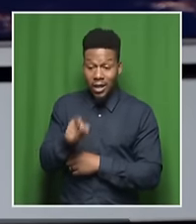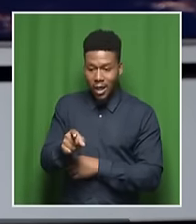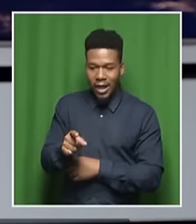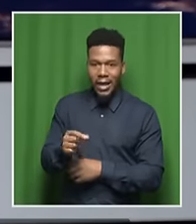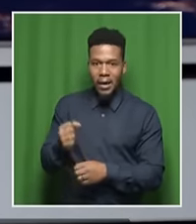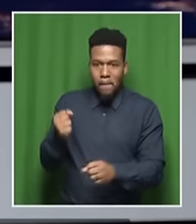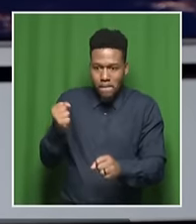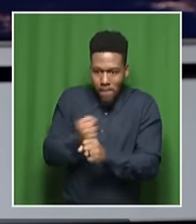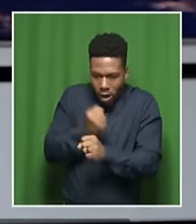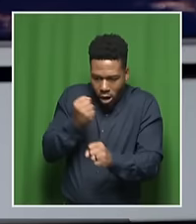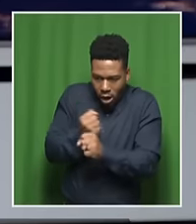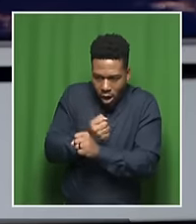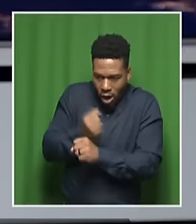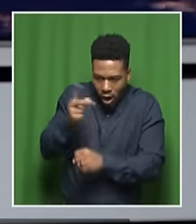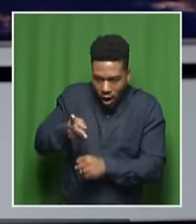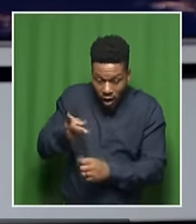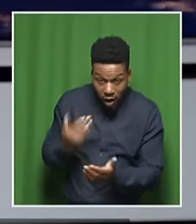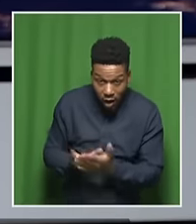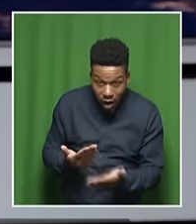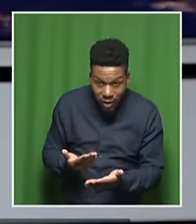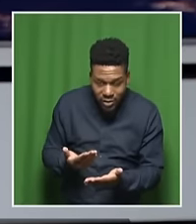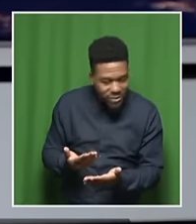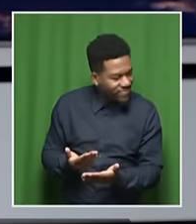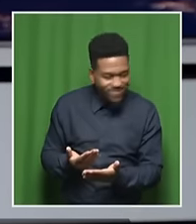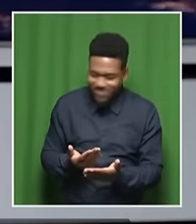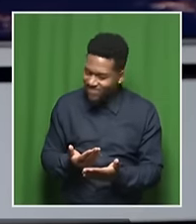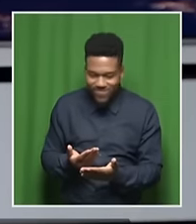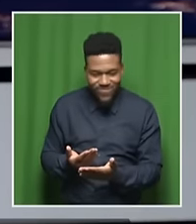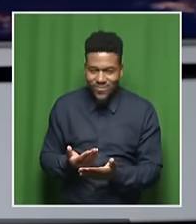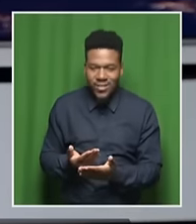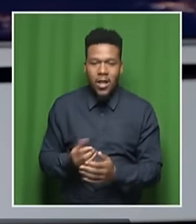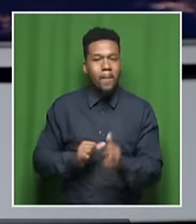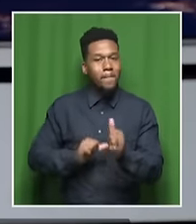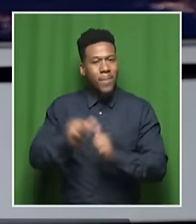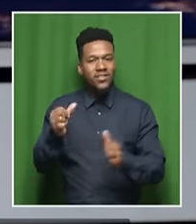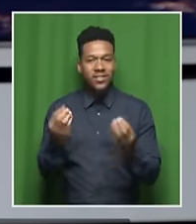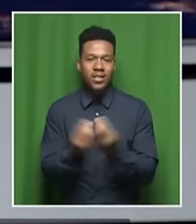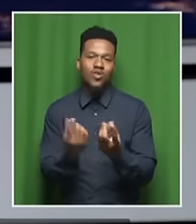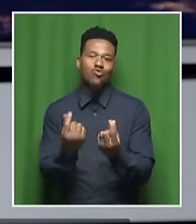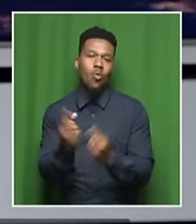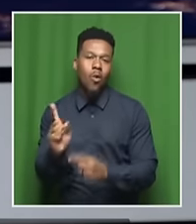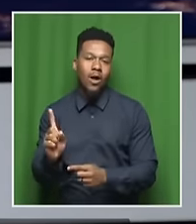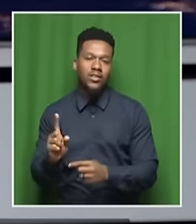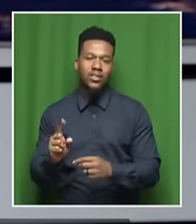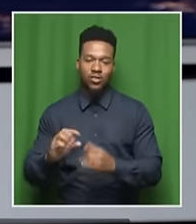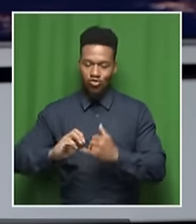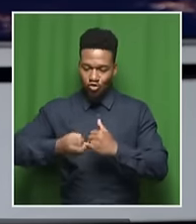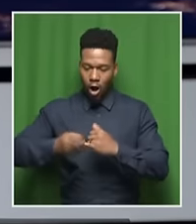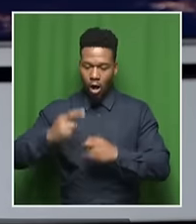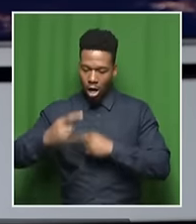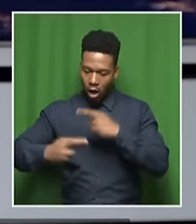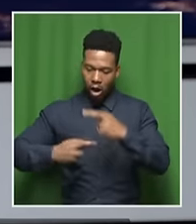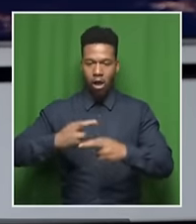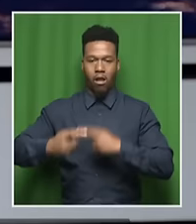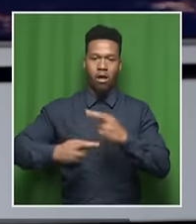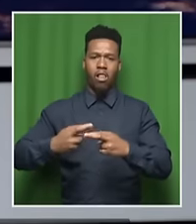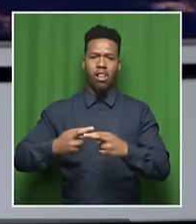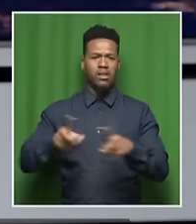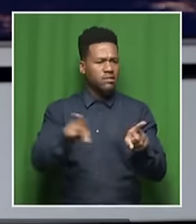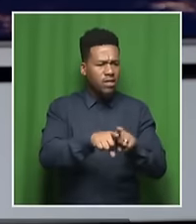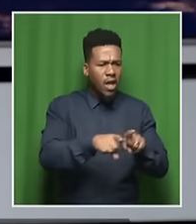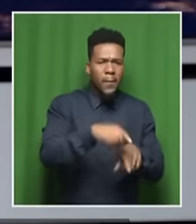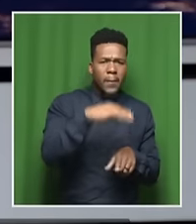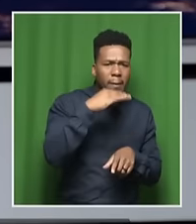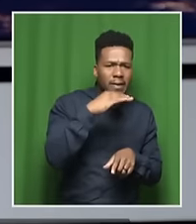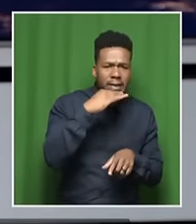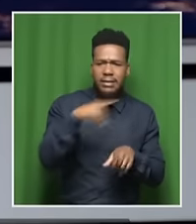responsible thing for business to do anyway is to recycle water. It's like recycling plastic and paper. You have to do it anyway.